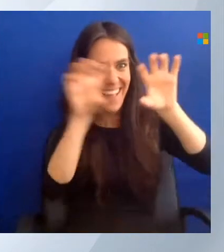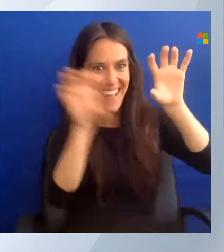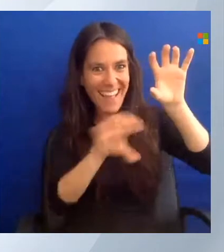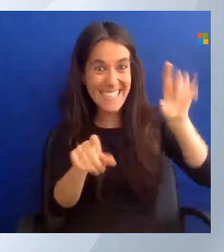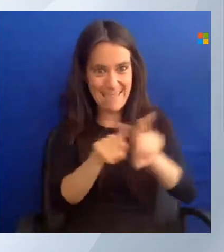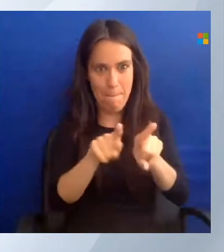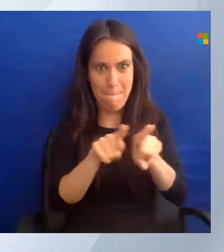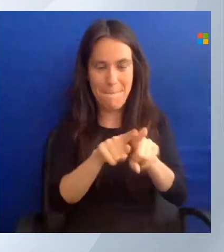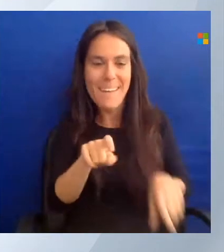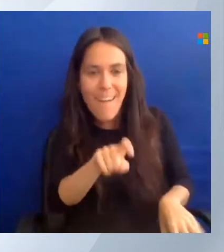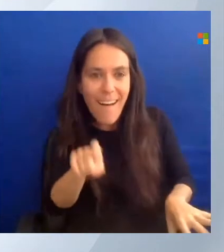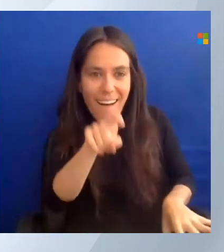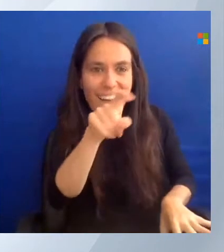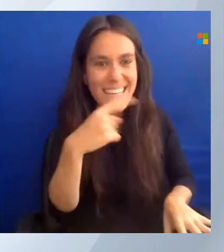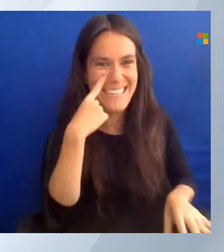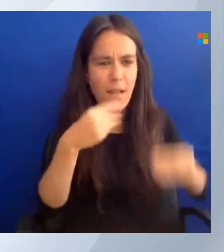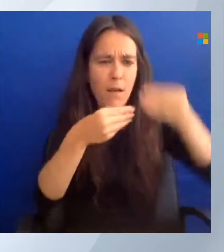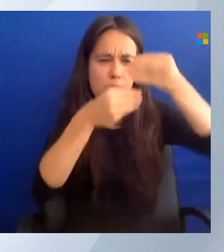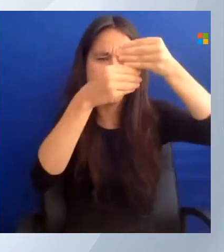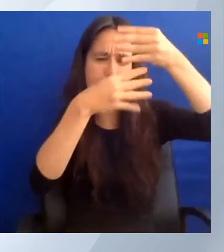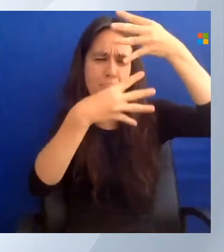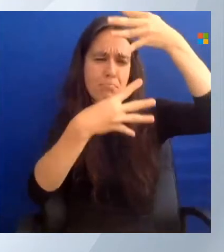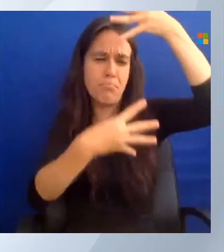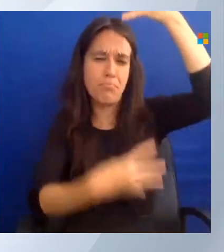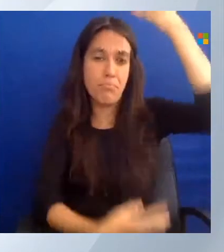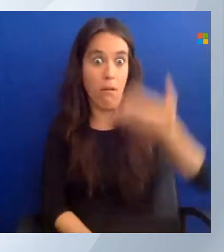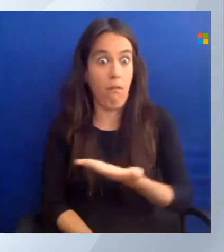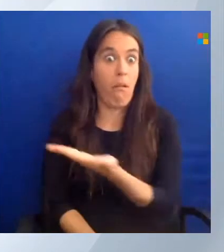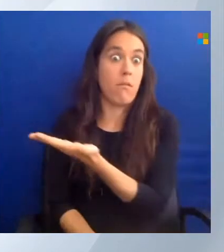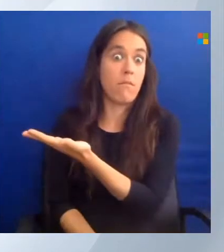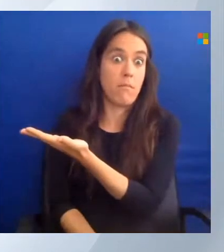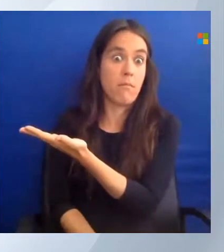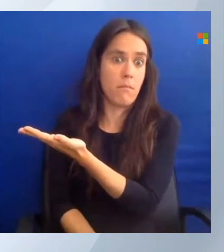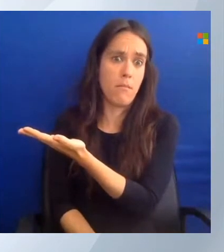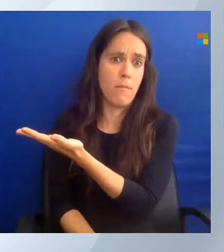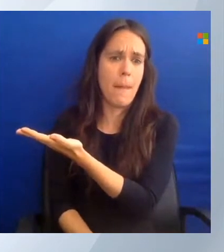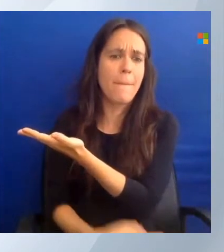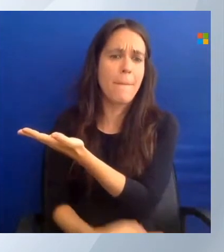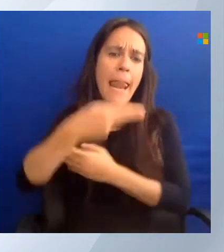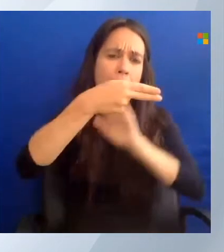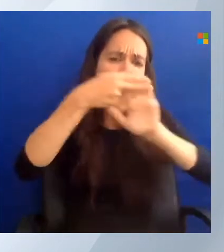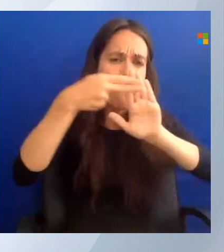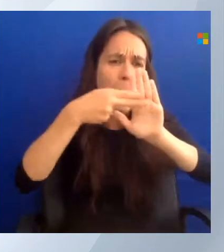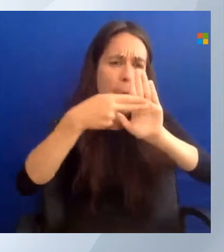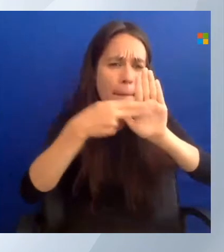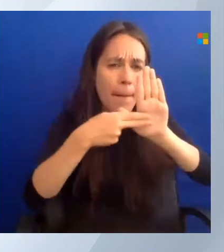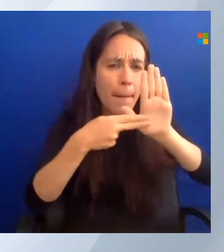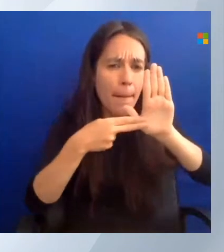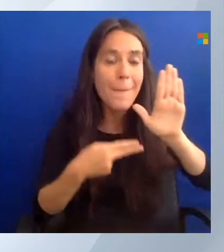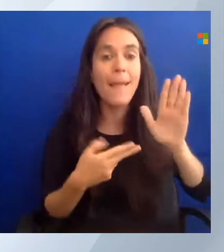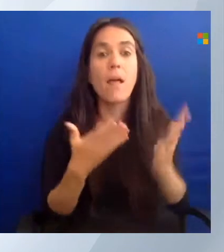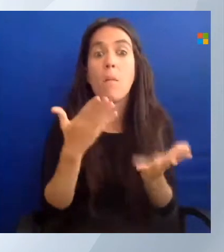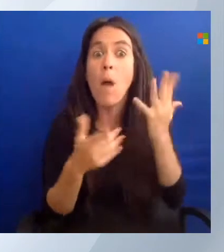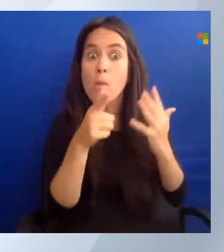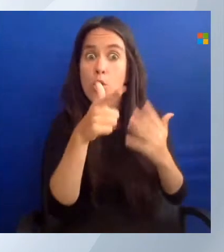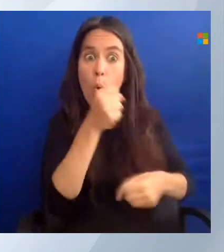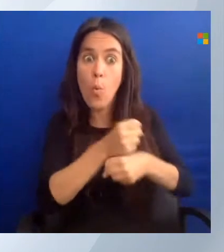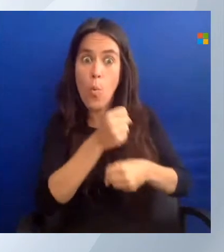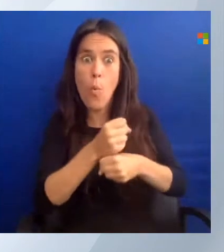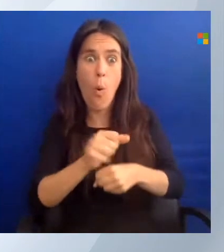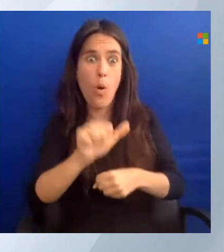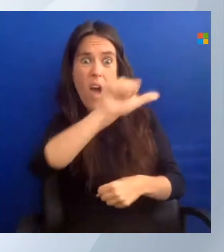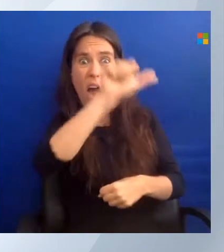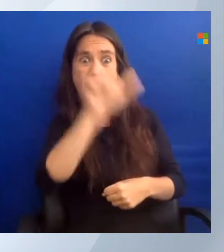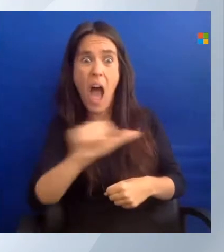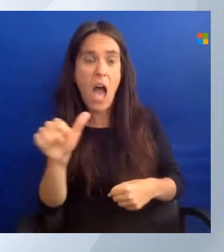different Azure resources all have their own category. Now, when you're working with Azure PowerShell, you're not going to notice this.